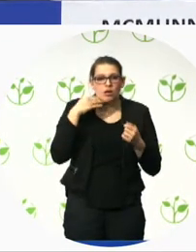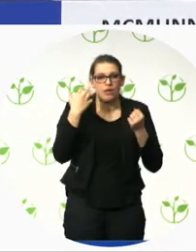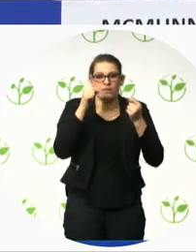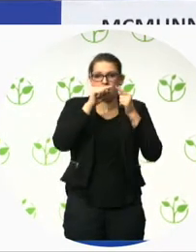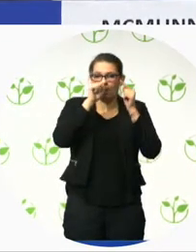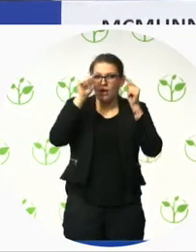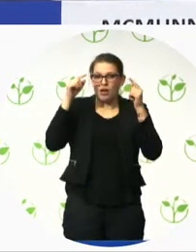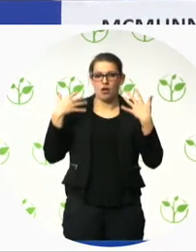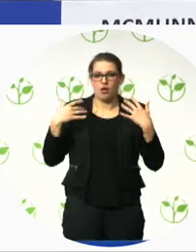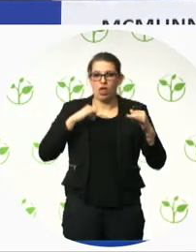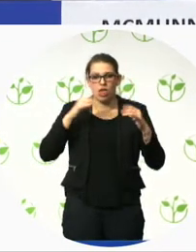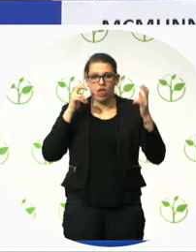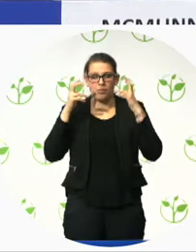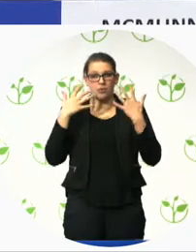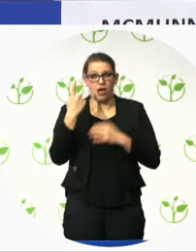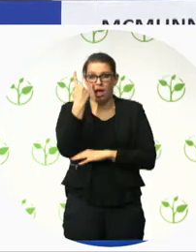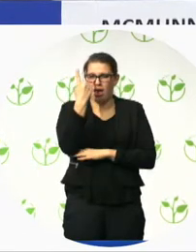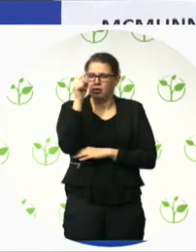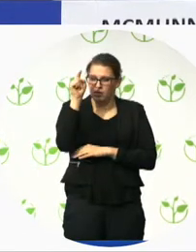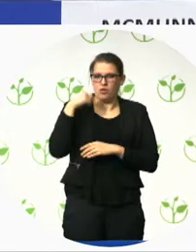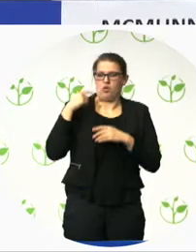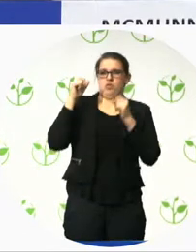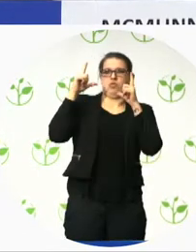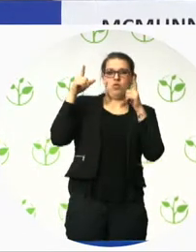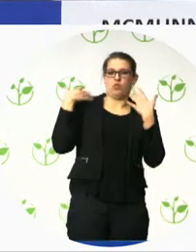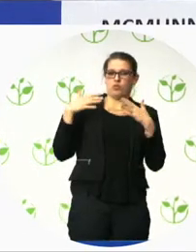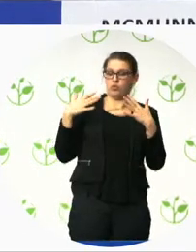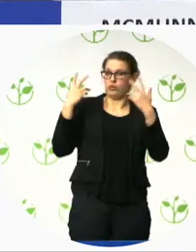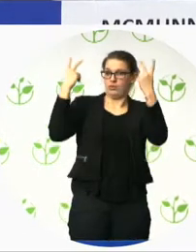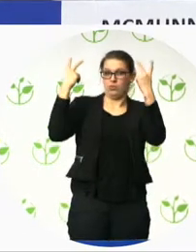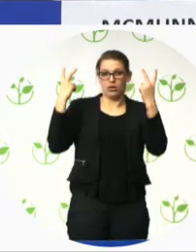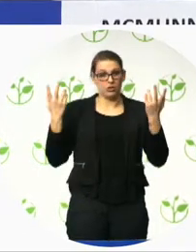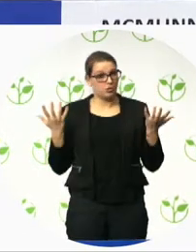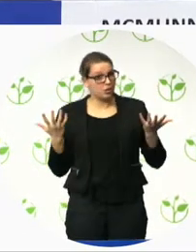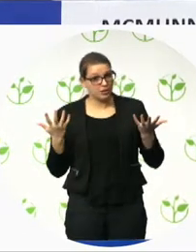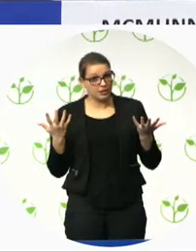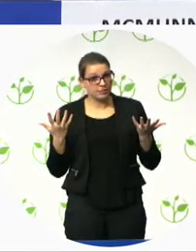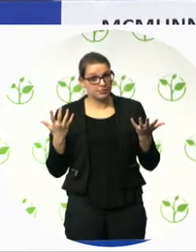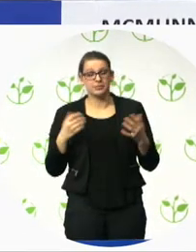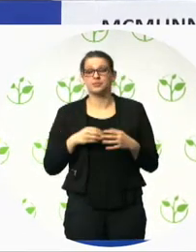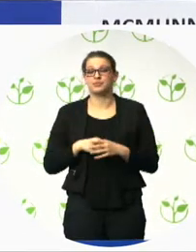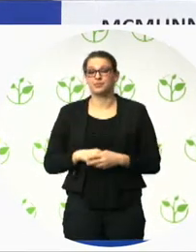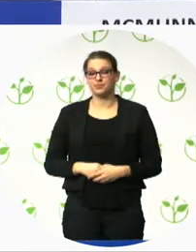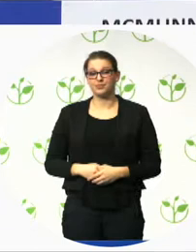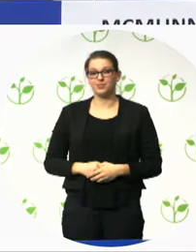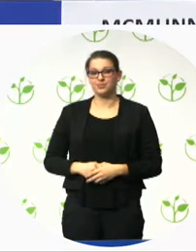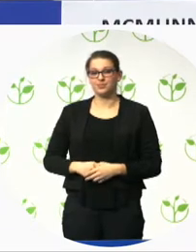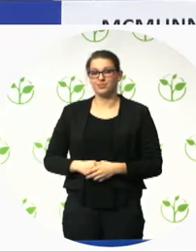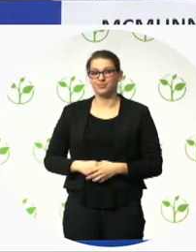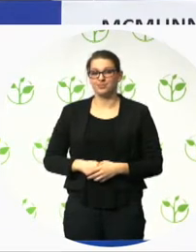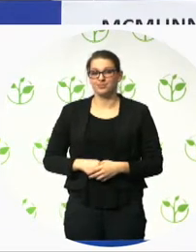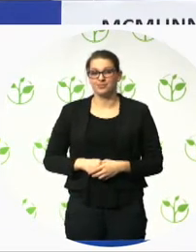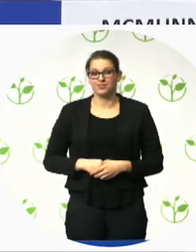What I would say is that, A, well, to give some context, was about the development of our new headquarters building in Dublin.